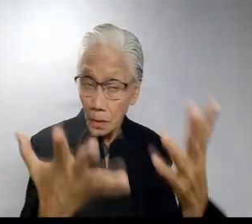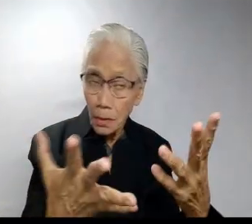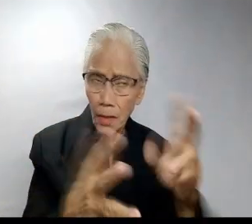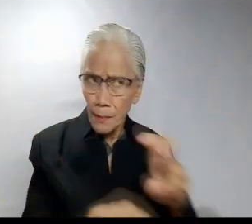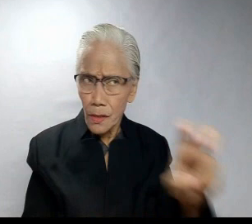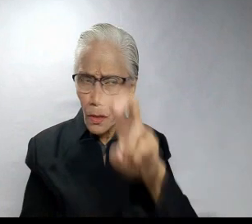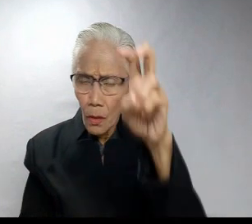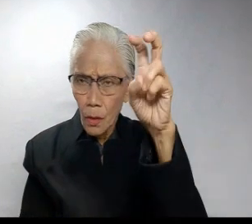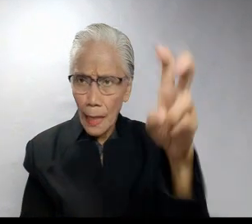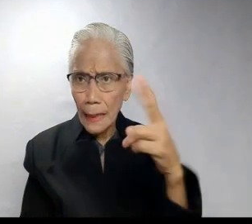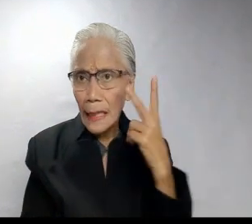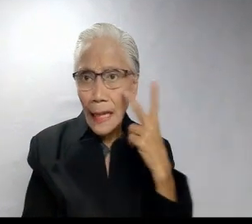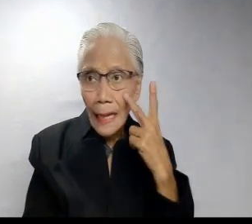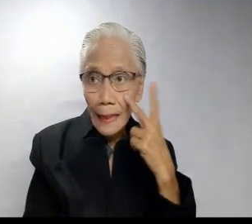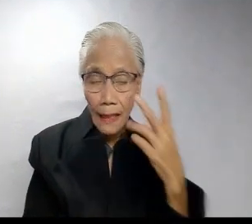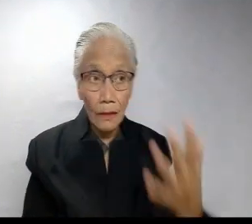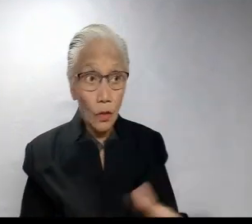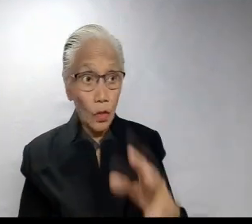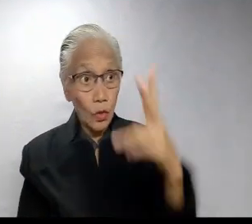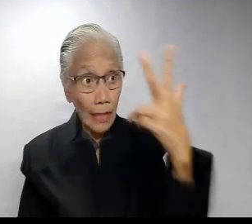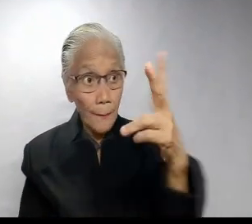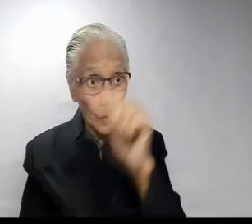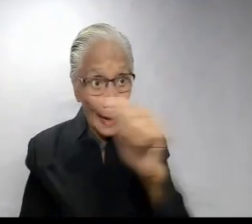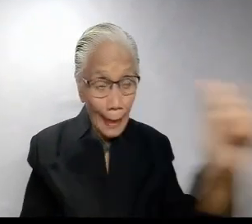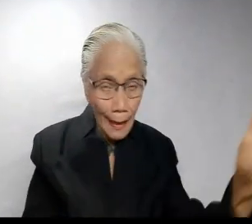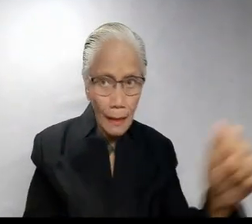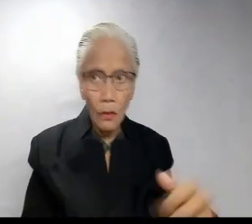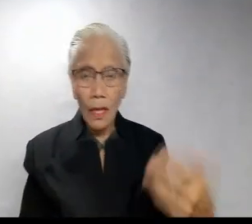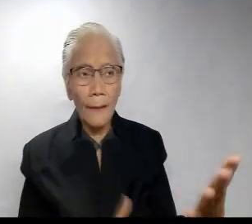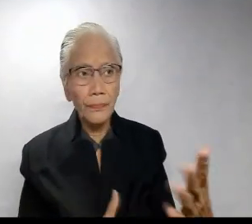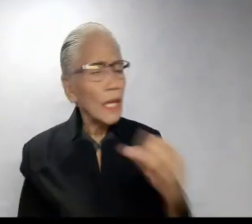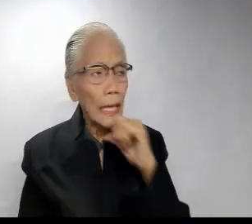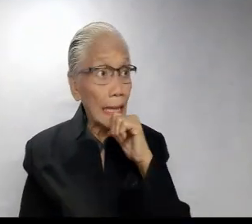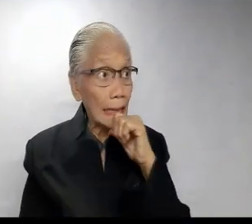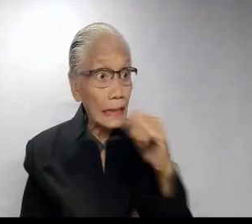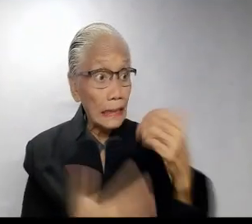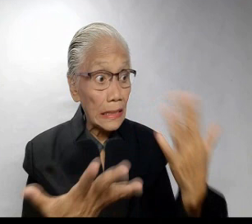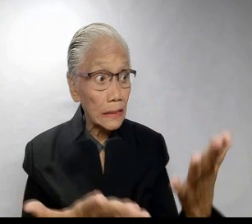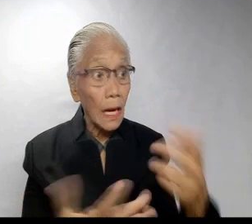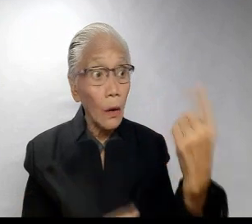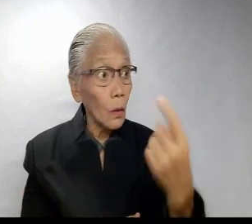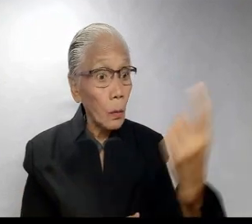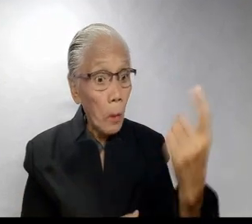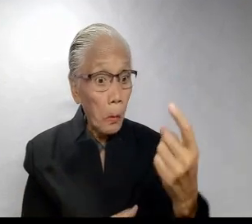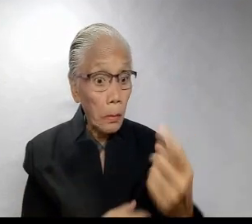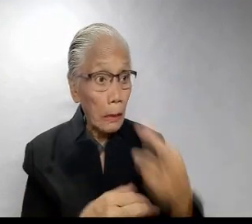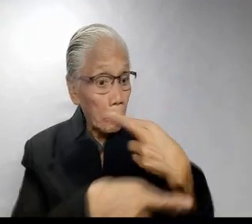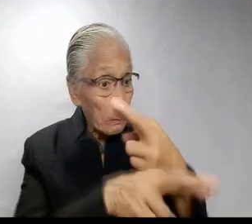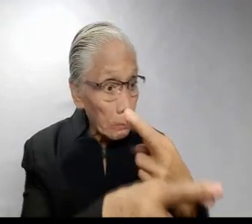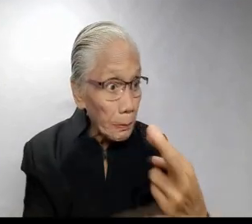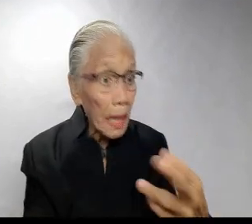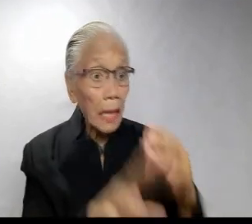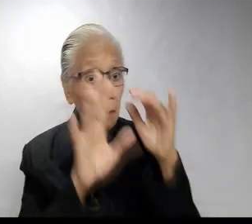trips natin, let us avail of this AAA road assistance program. O, libre lang ito. Hindi